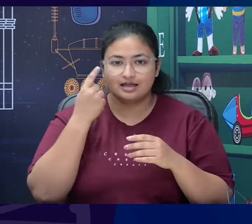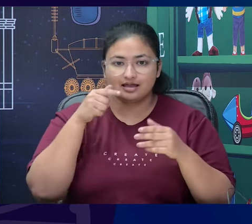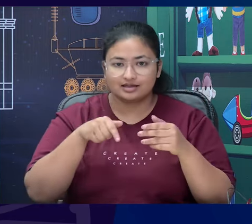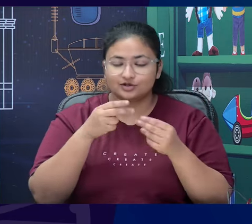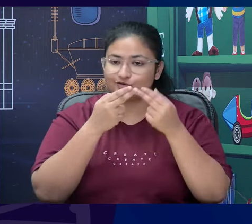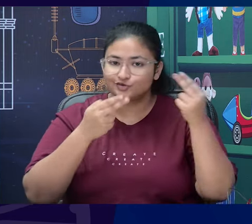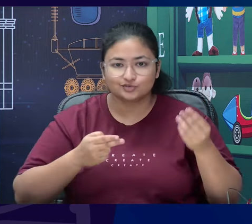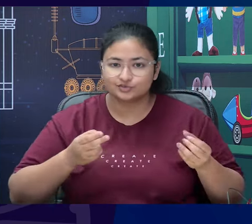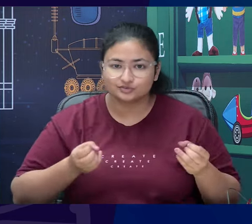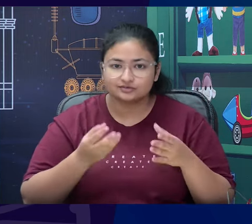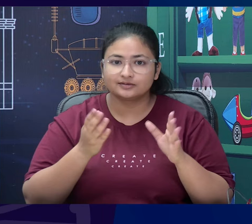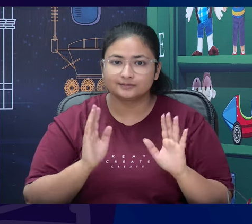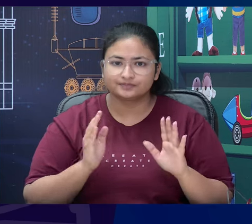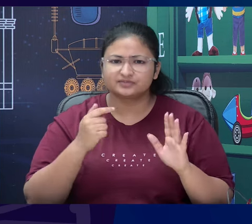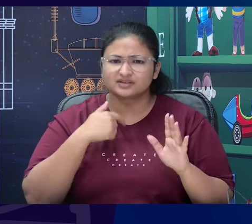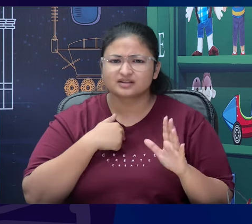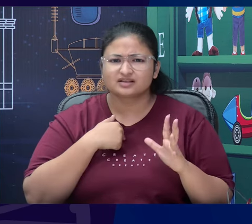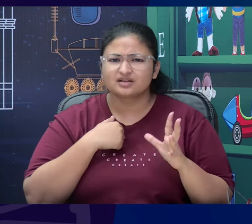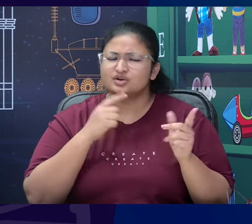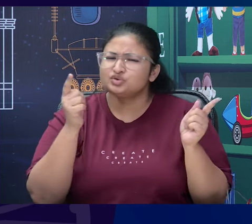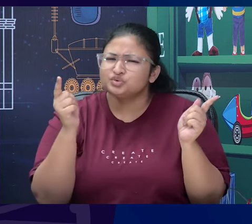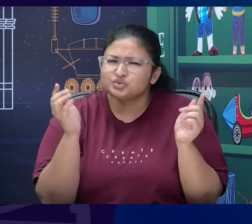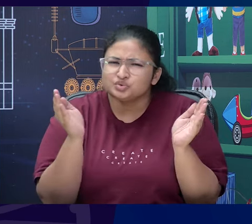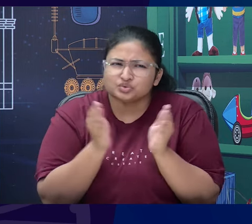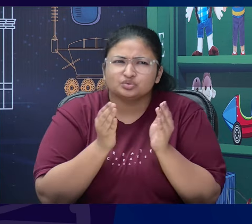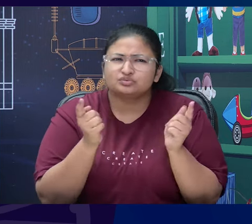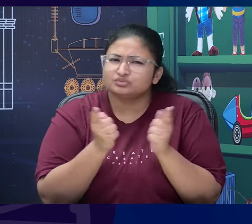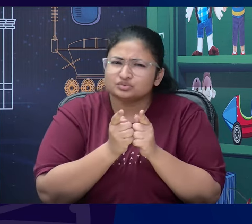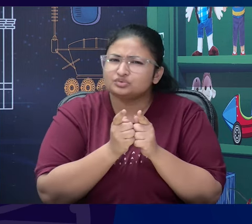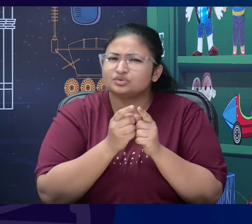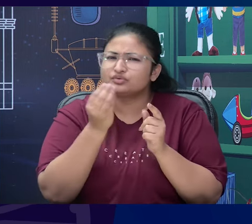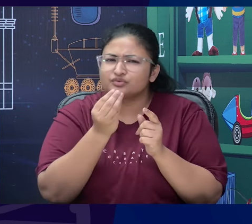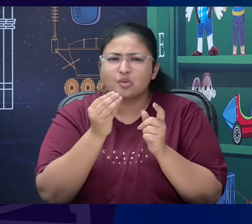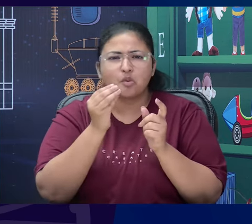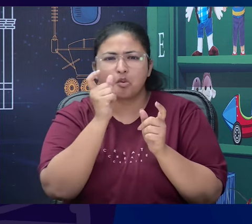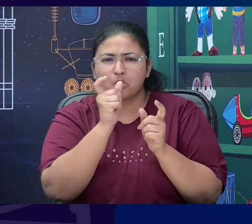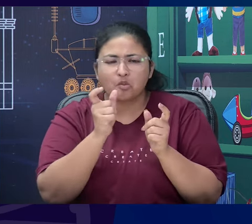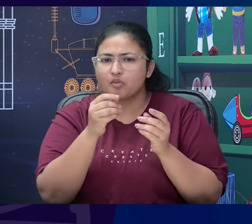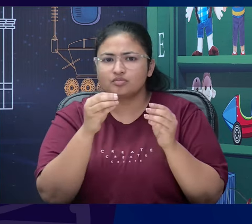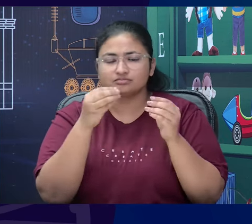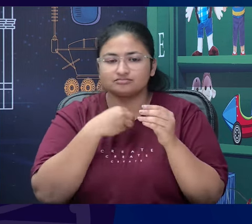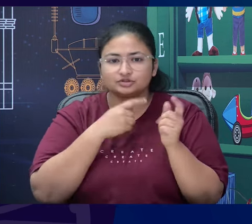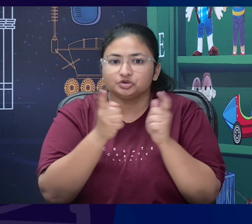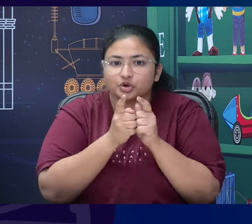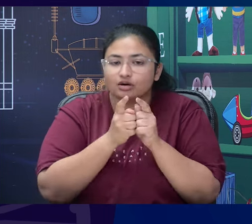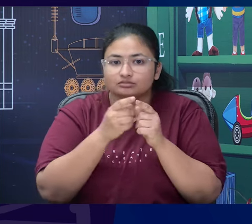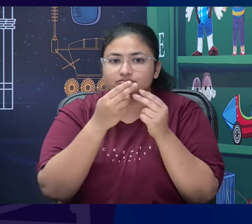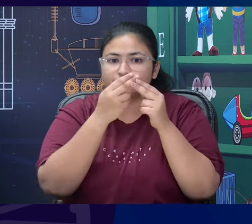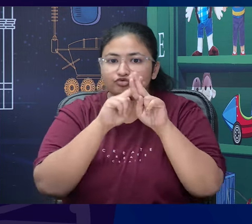you said and if you would like to summarize the whole story in just a few words can you do that for our viewers please. Yes.